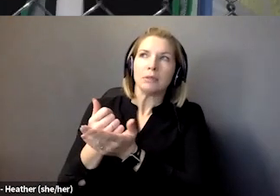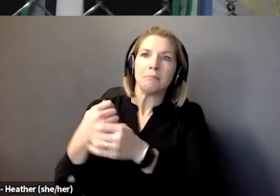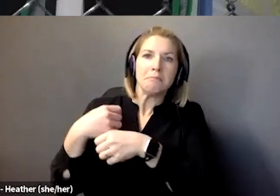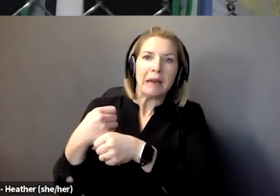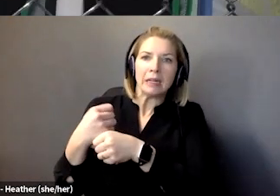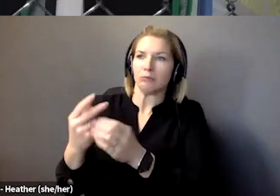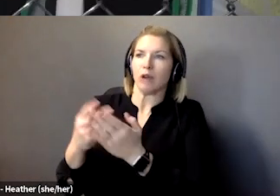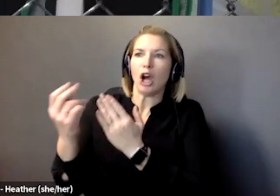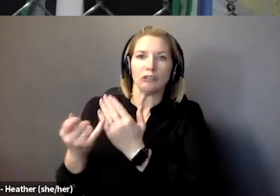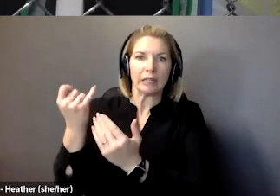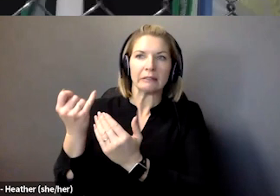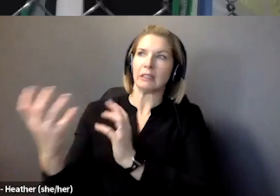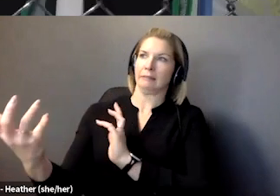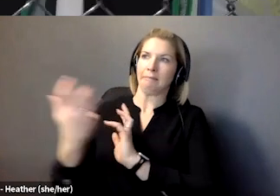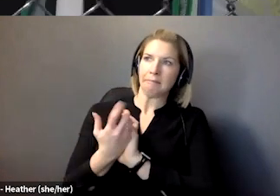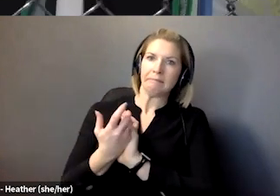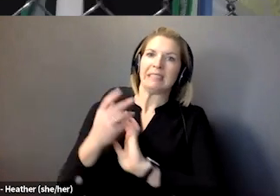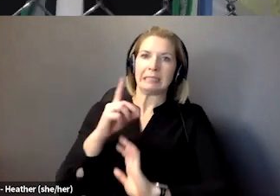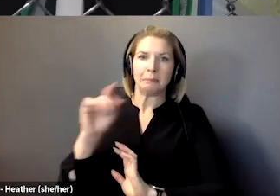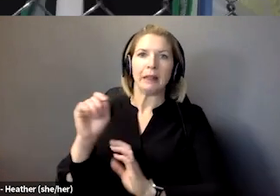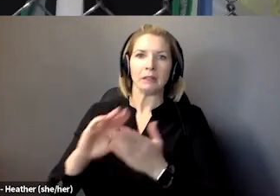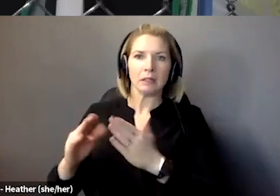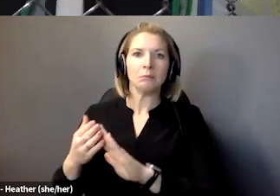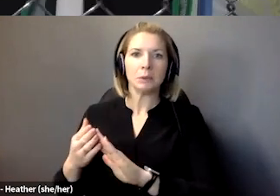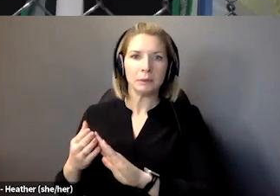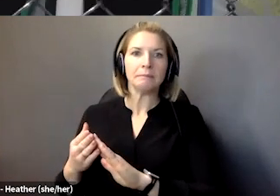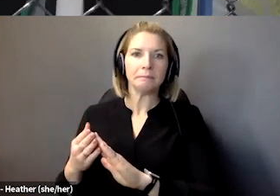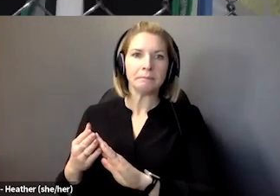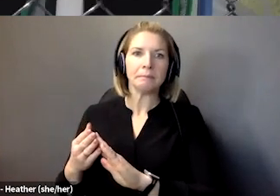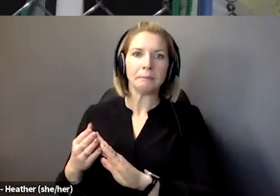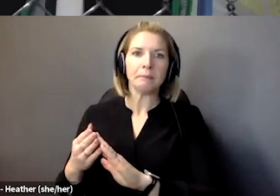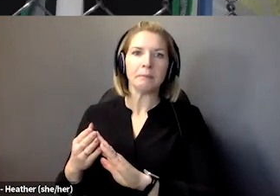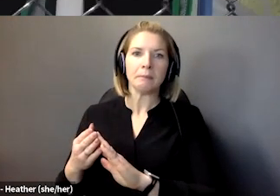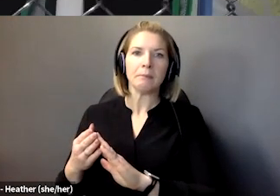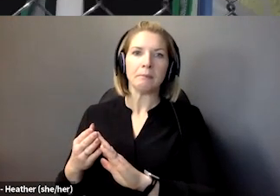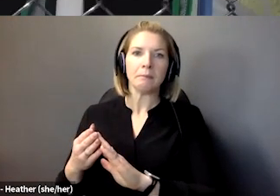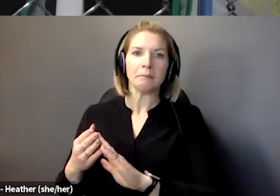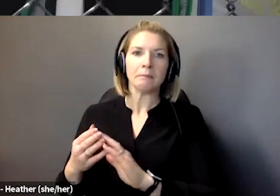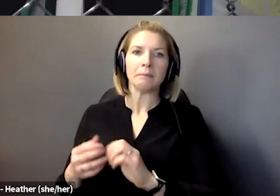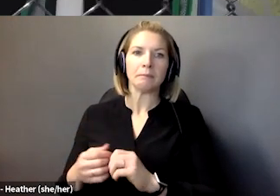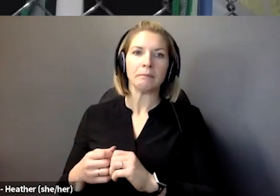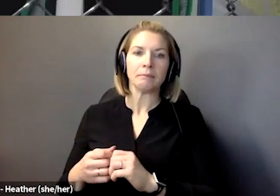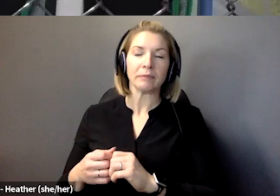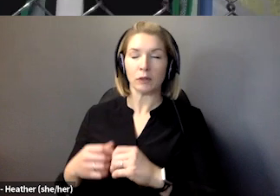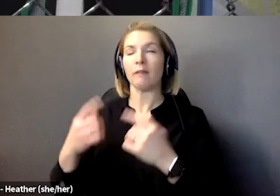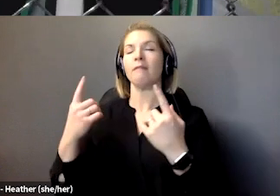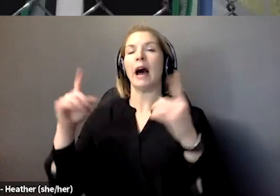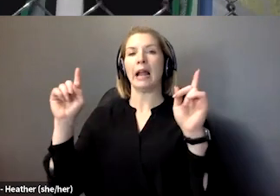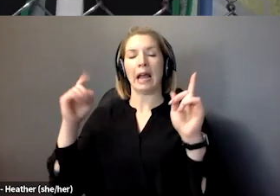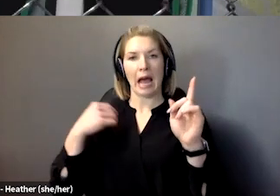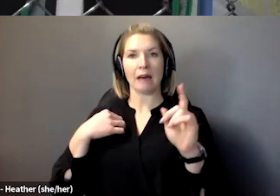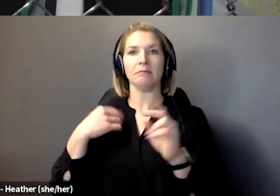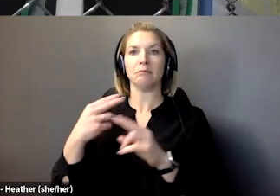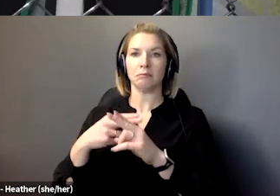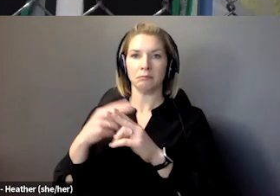And I managed on their promise to create a pilot project. But I